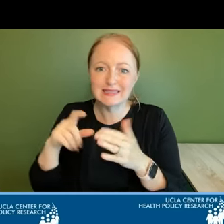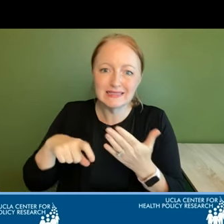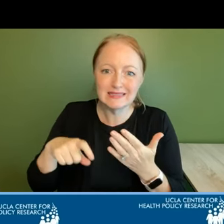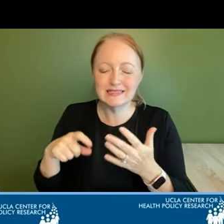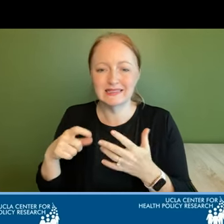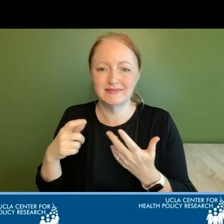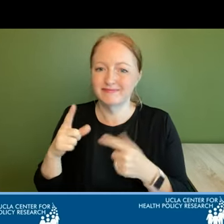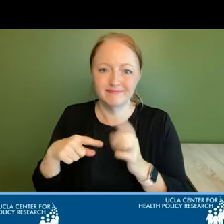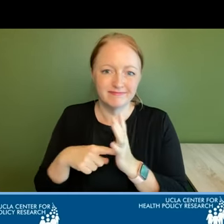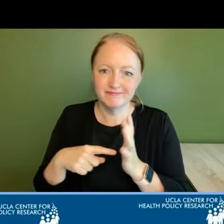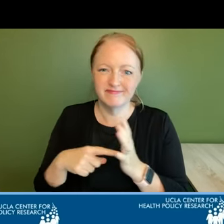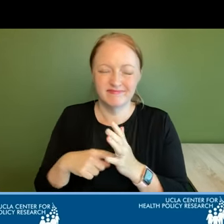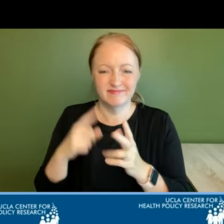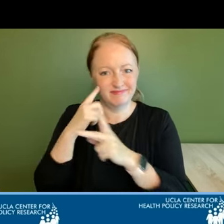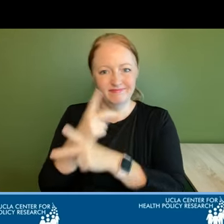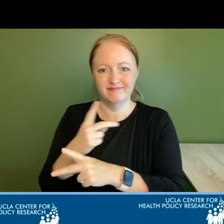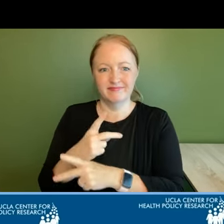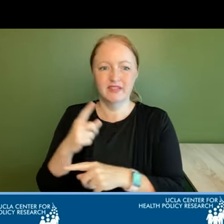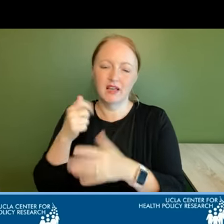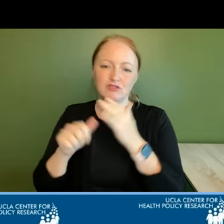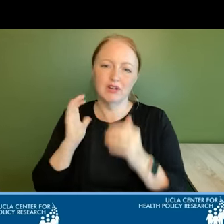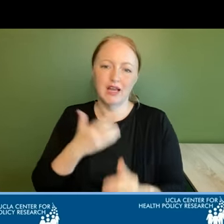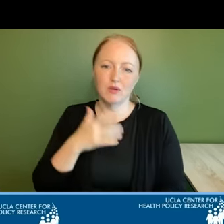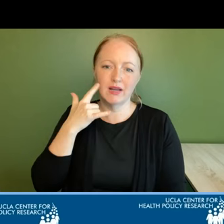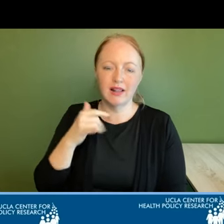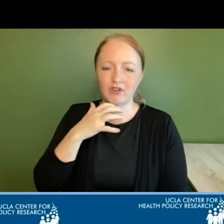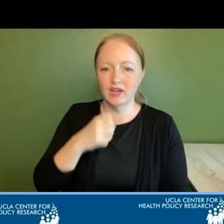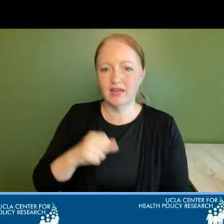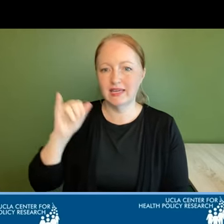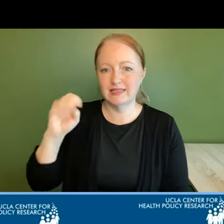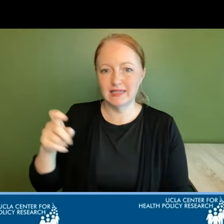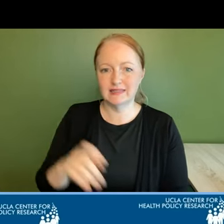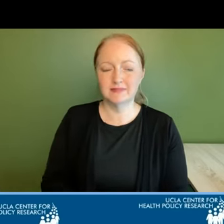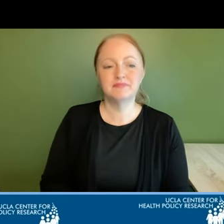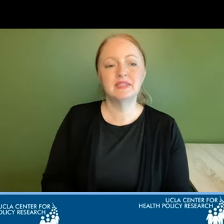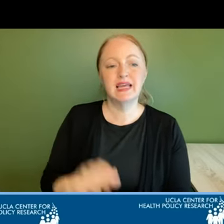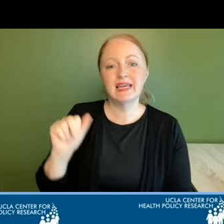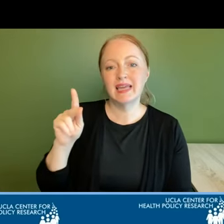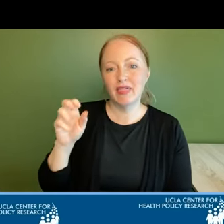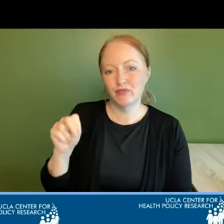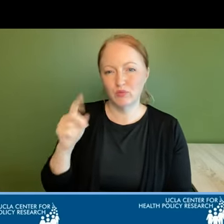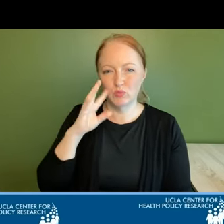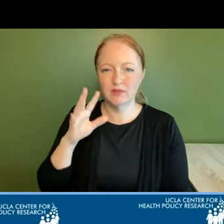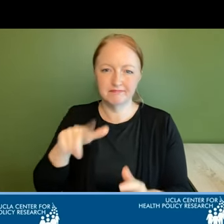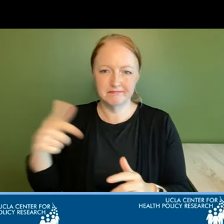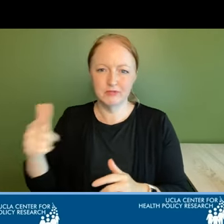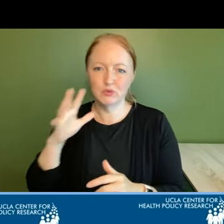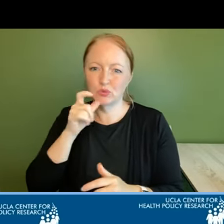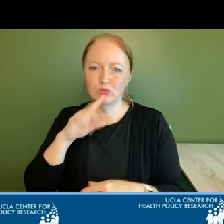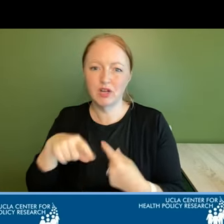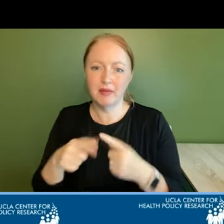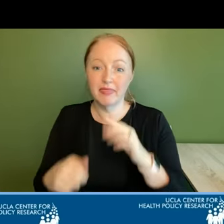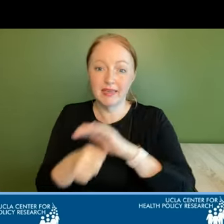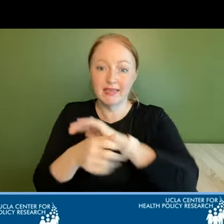as calculated by the california elder index catherine will share data on which older adults are among the hidden four